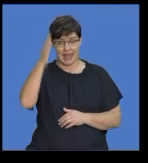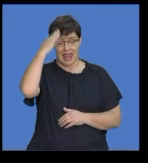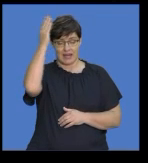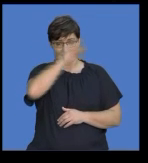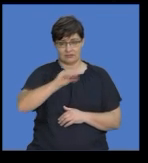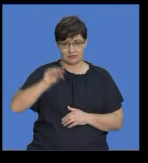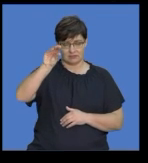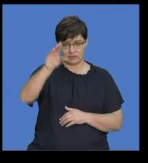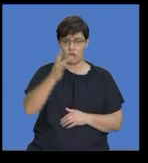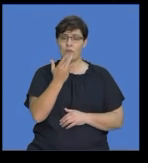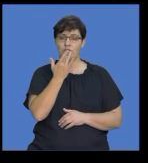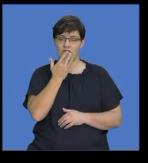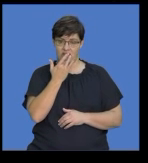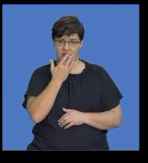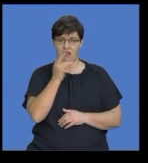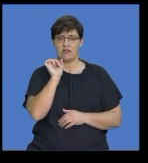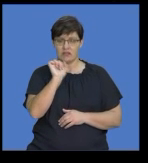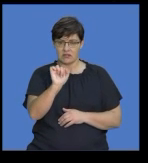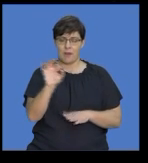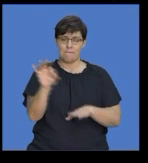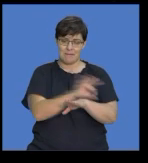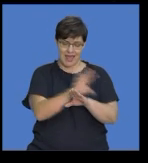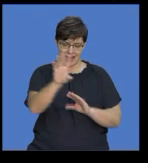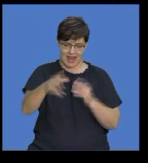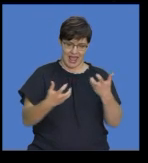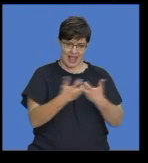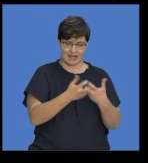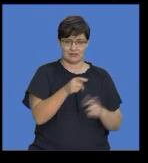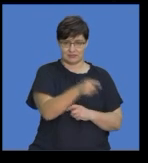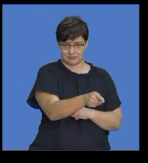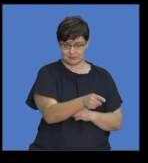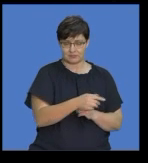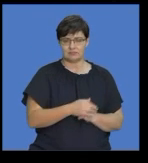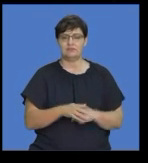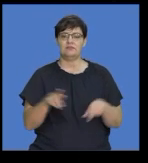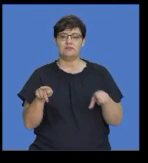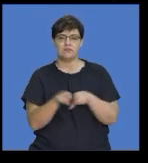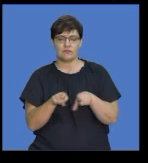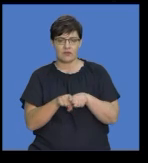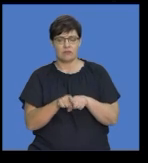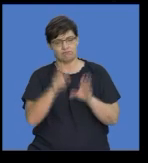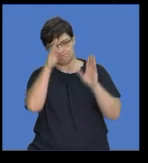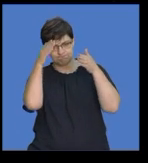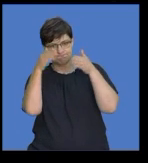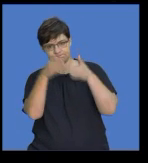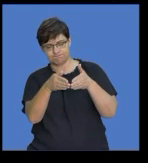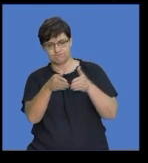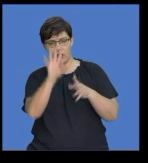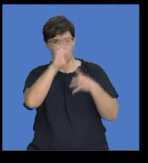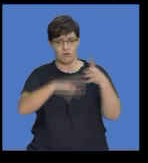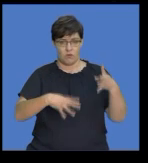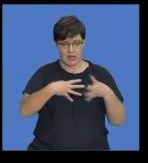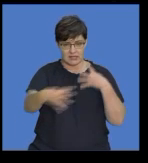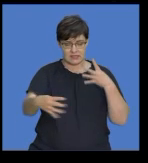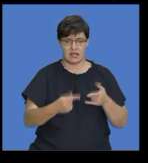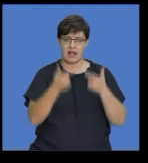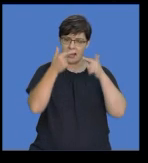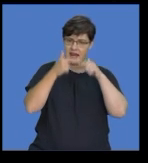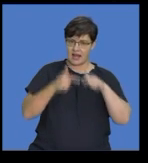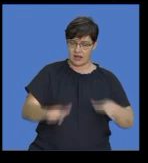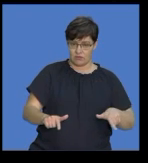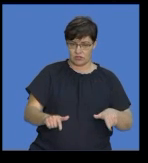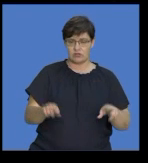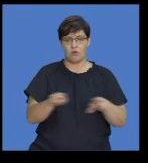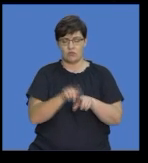the heading in your plans. And also, again, remember, attention to the format, language, and register,